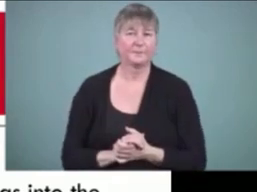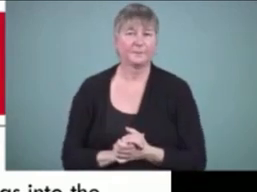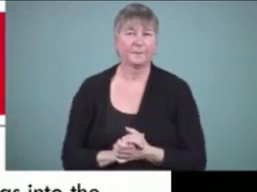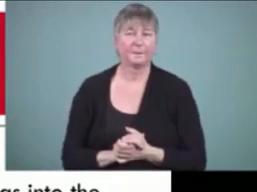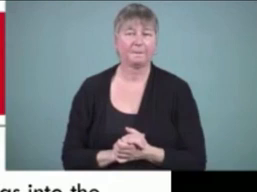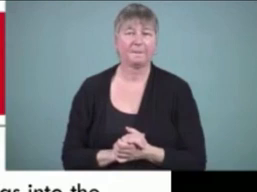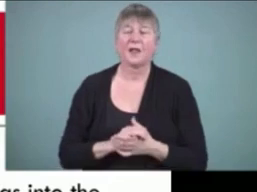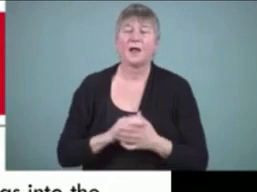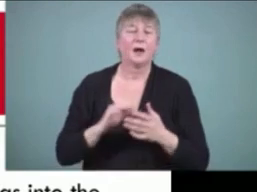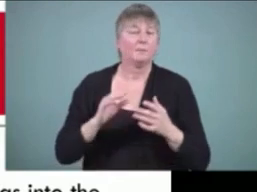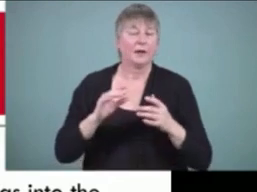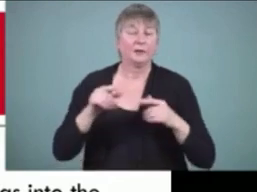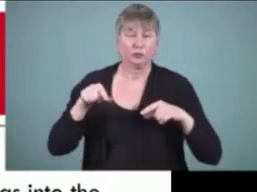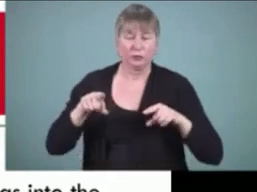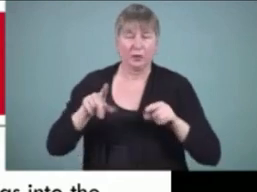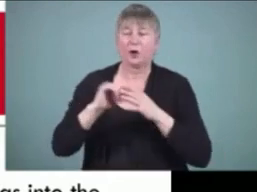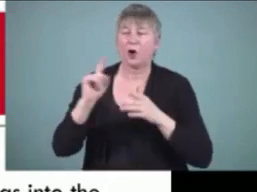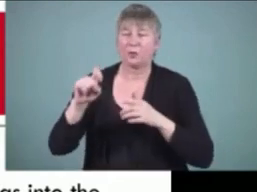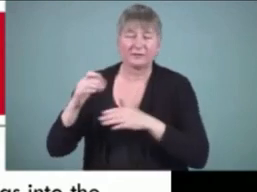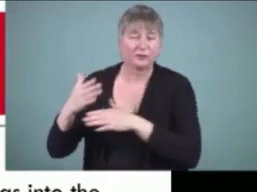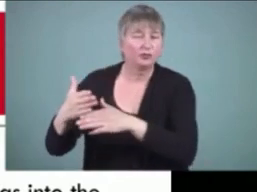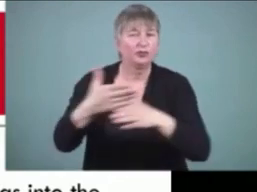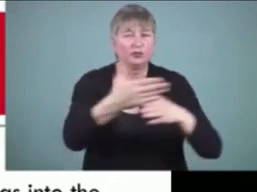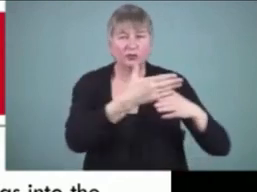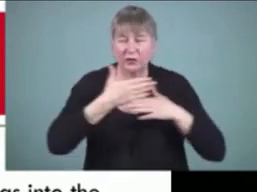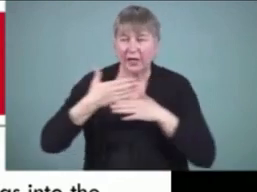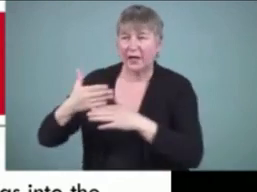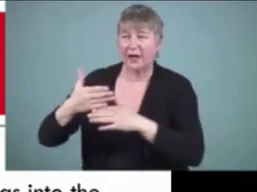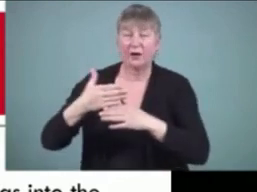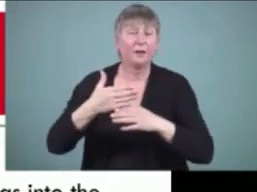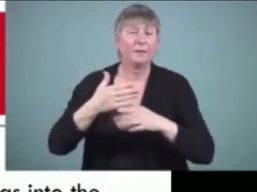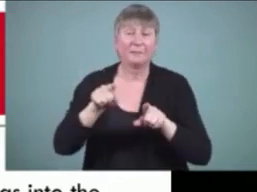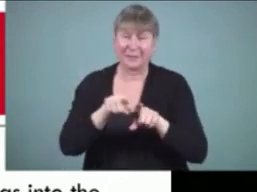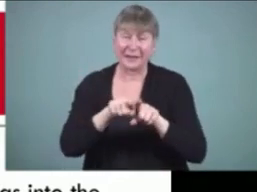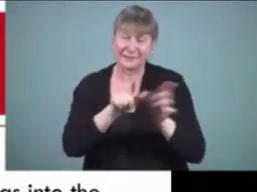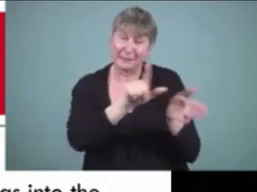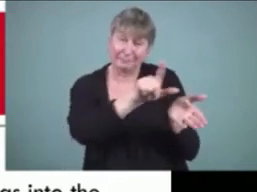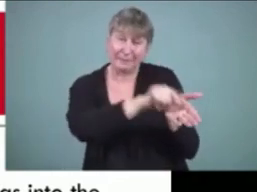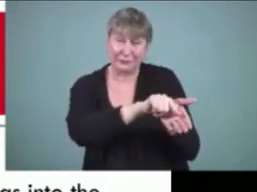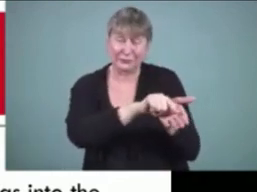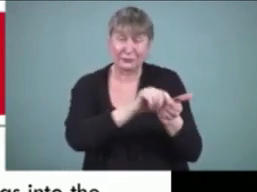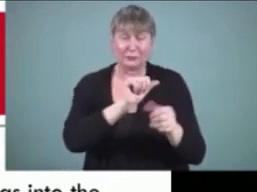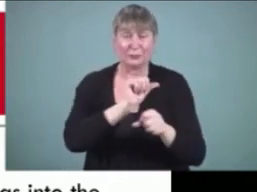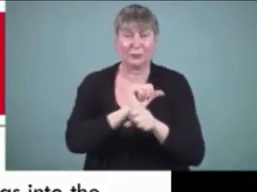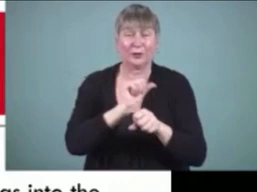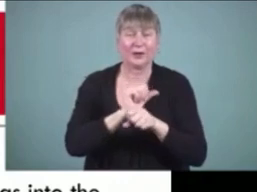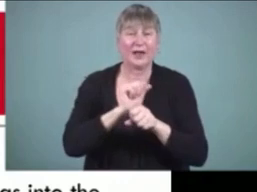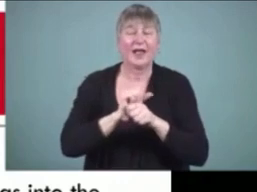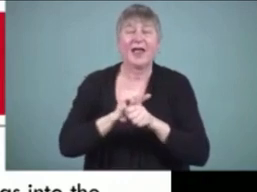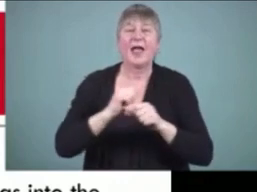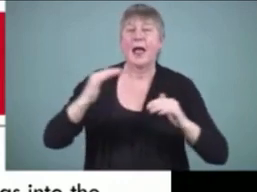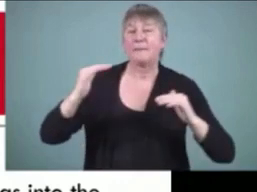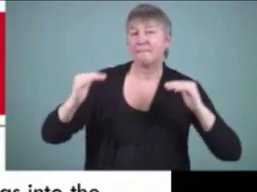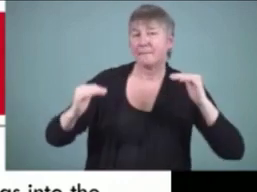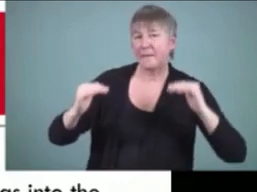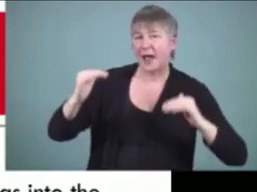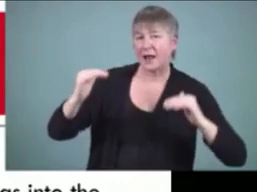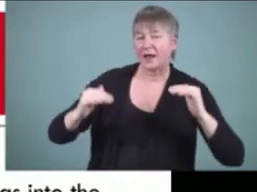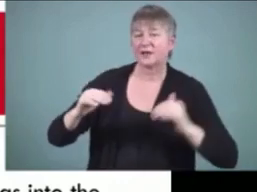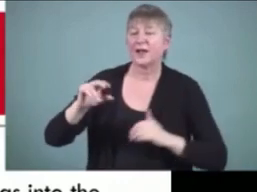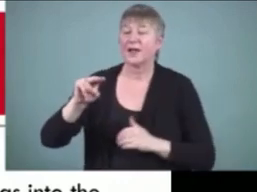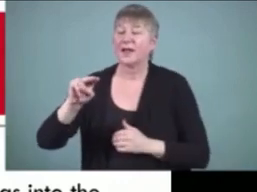sharing and publishing of work and as well ensuring a balance between the writing of narrative and